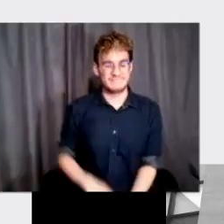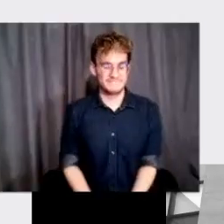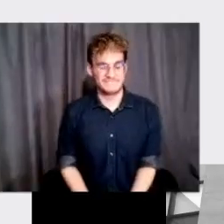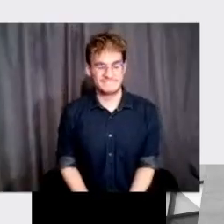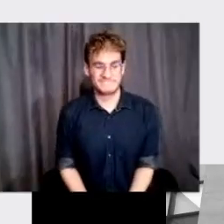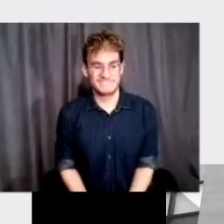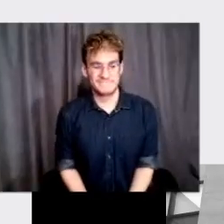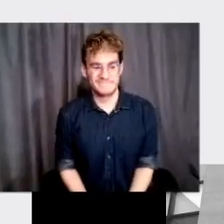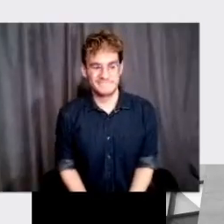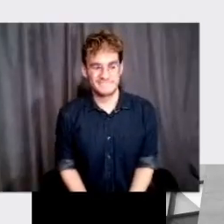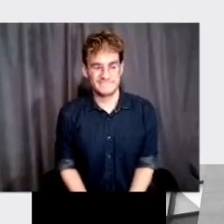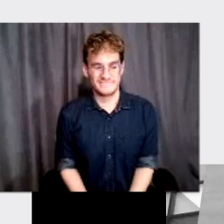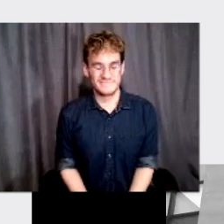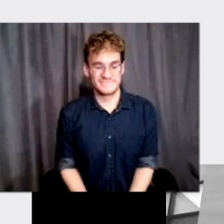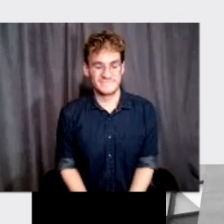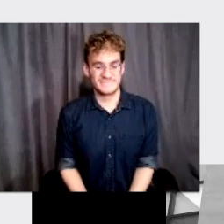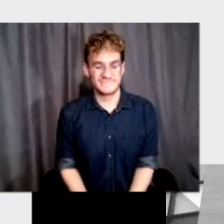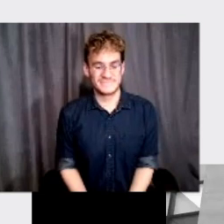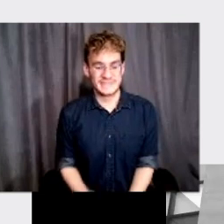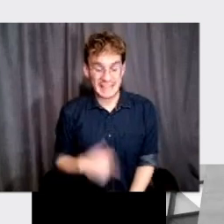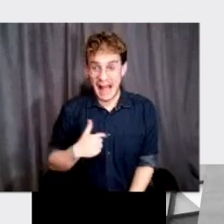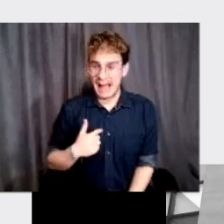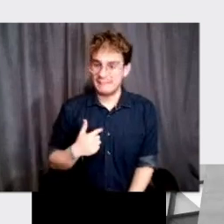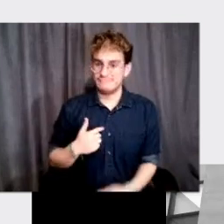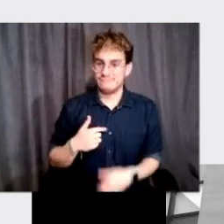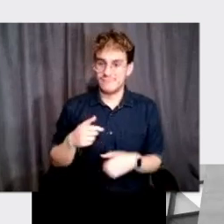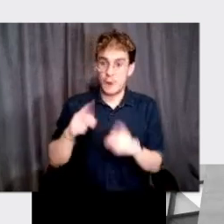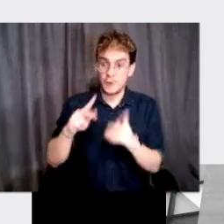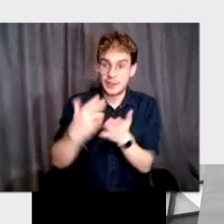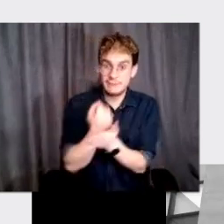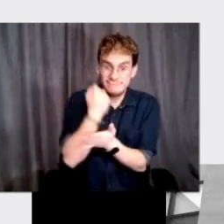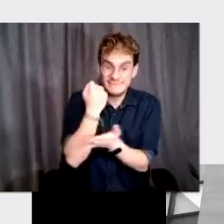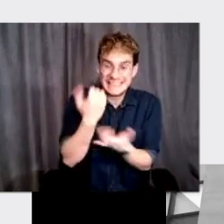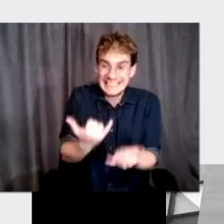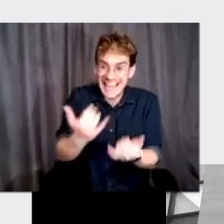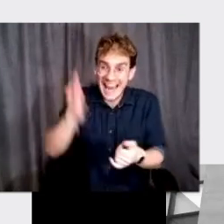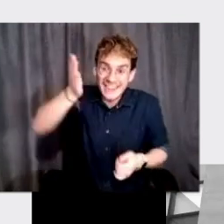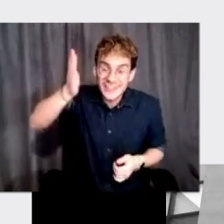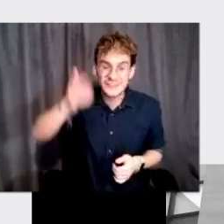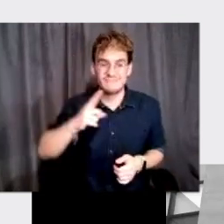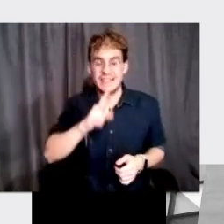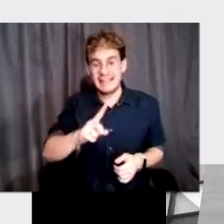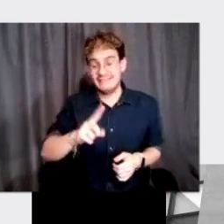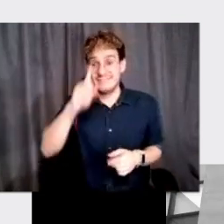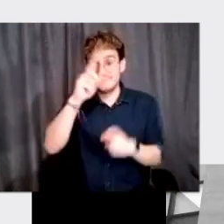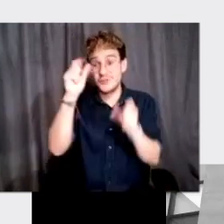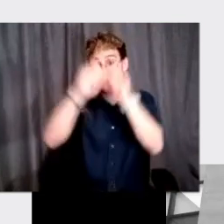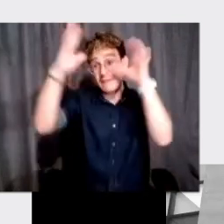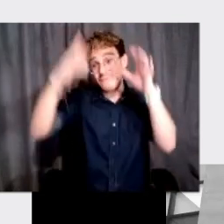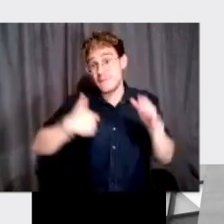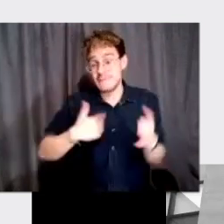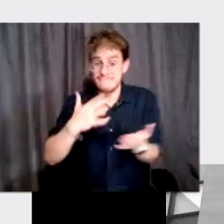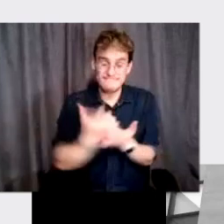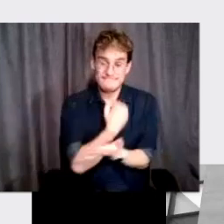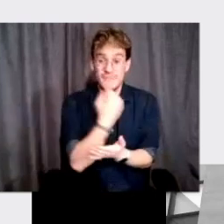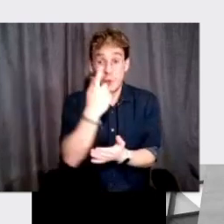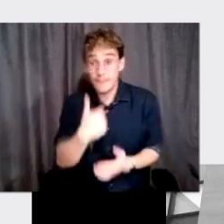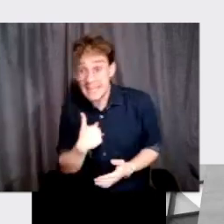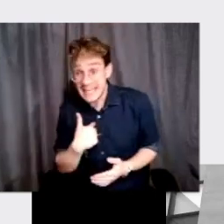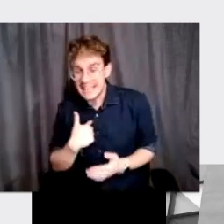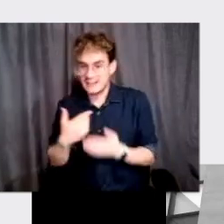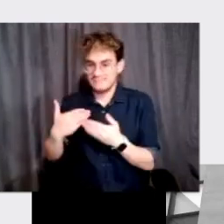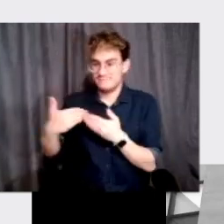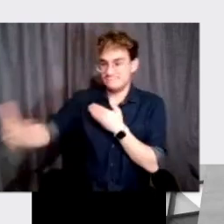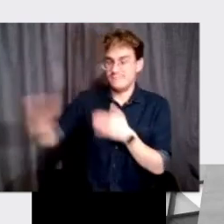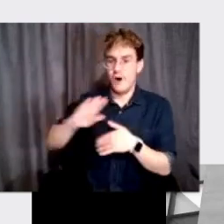And, you know, getting to have the opportunity to be with you all here, it's really a dream come true for not only for me, but for the entire working code